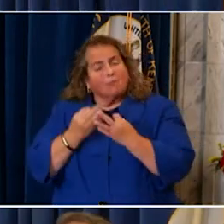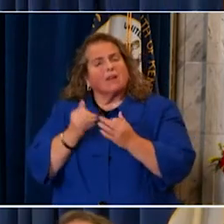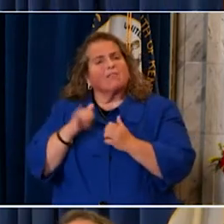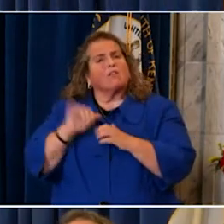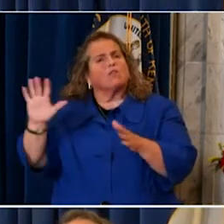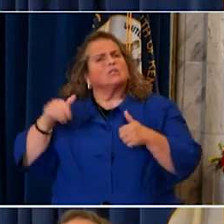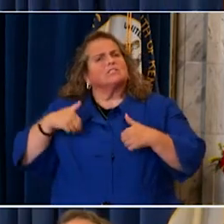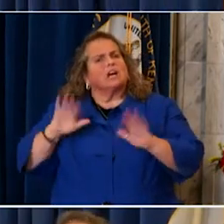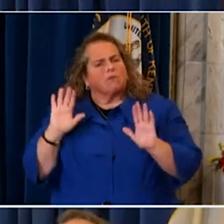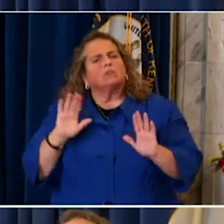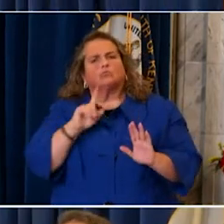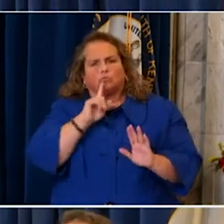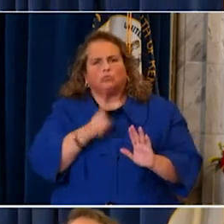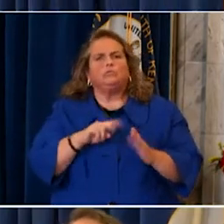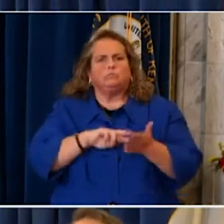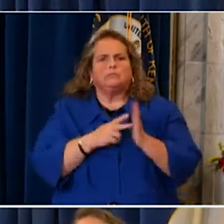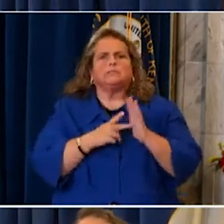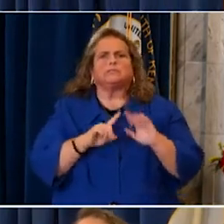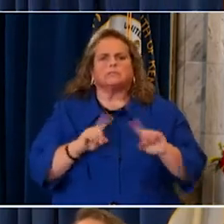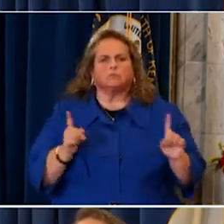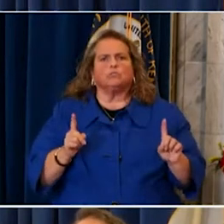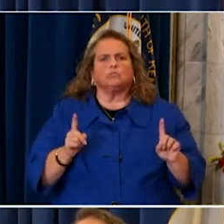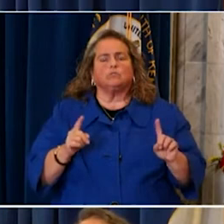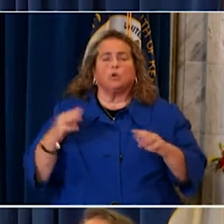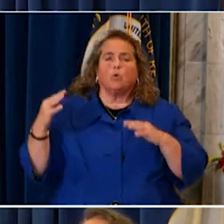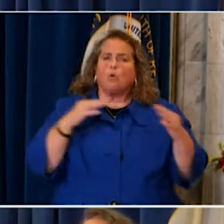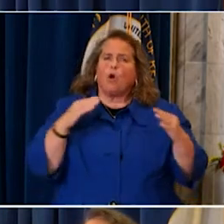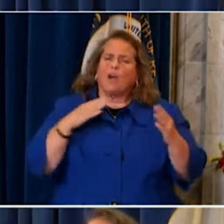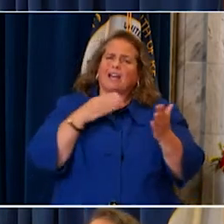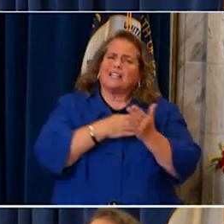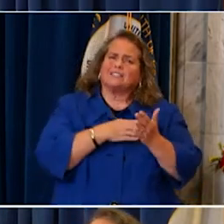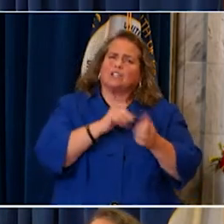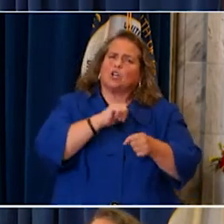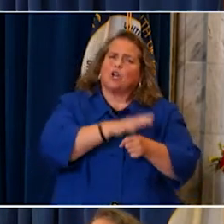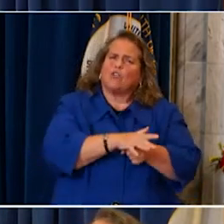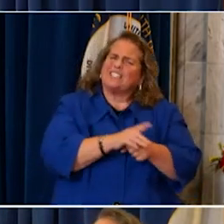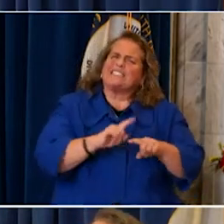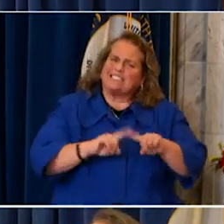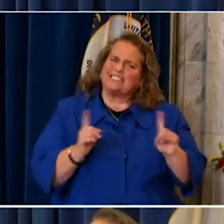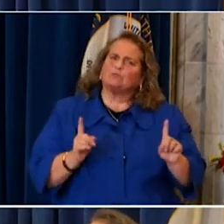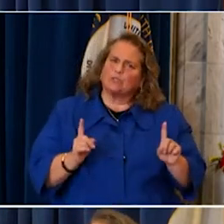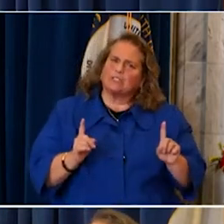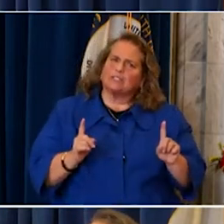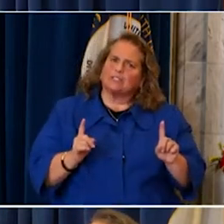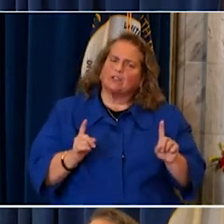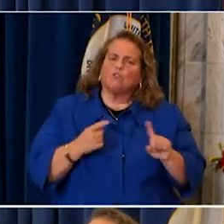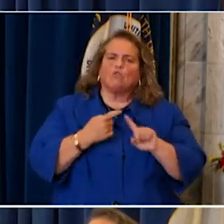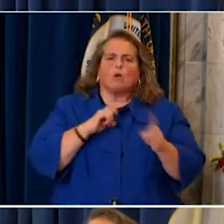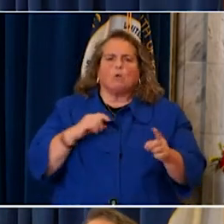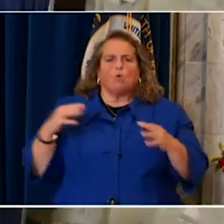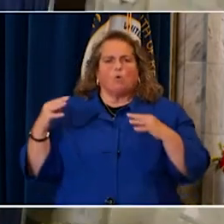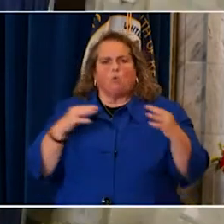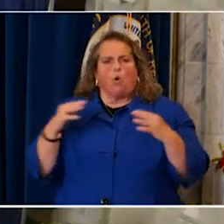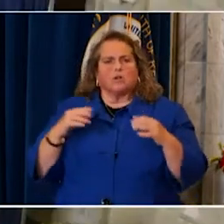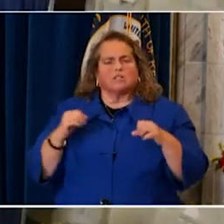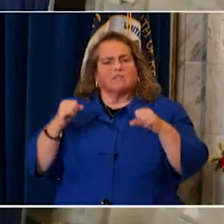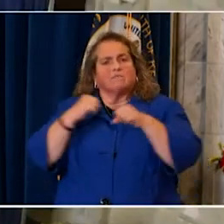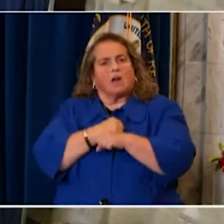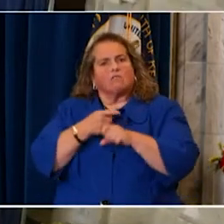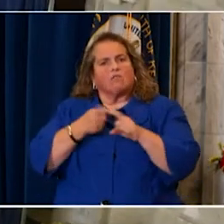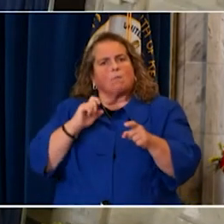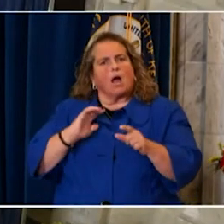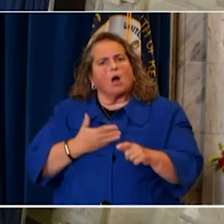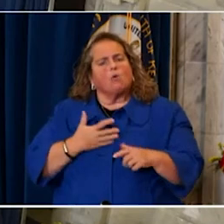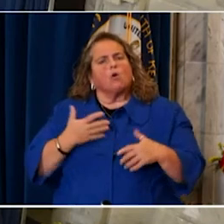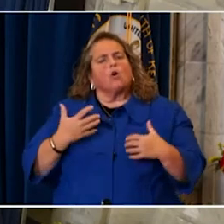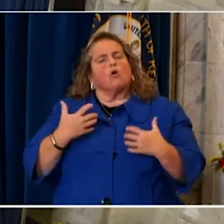Our war against COVID, it's different in many ways from the wars fought by our brave soldiers, but